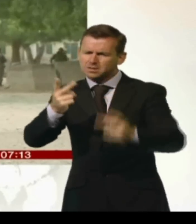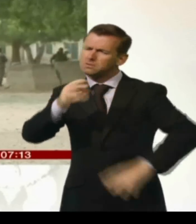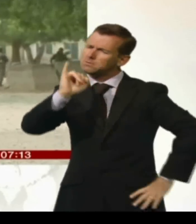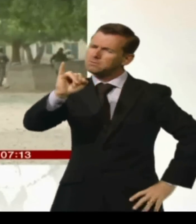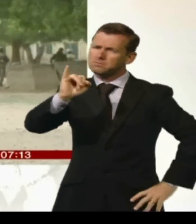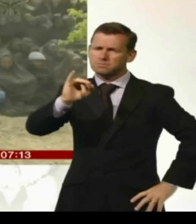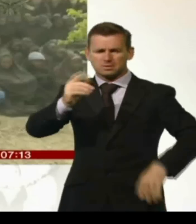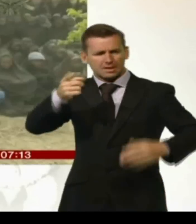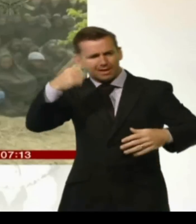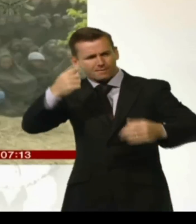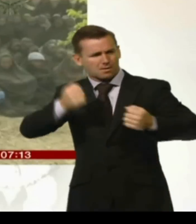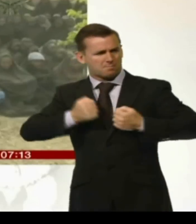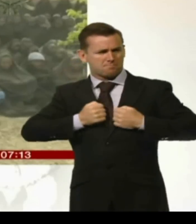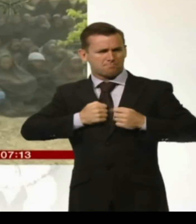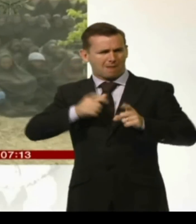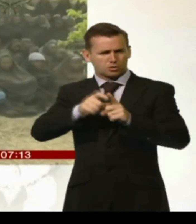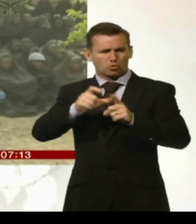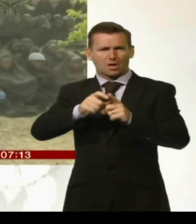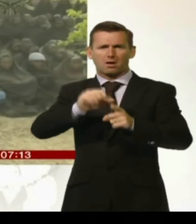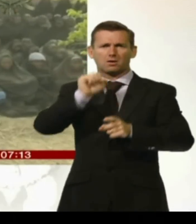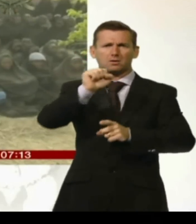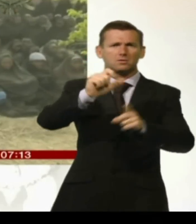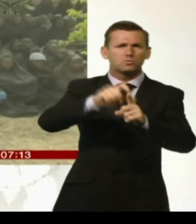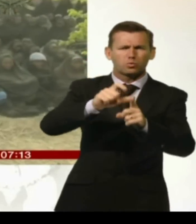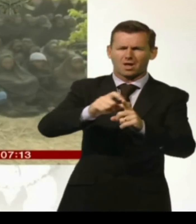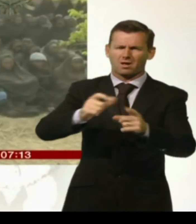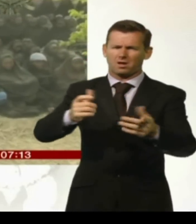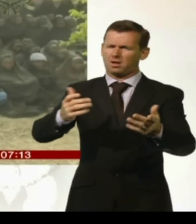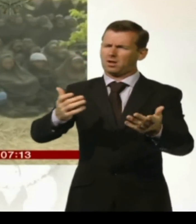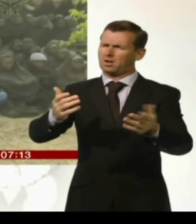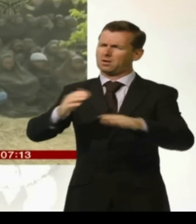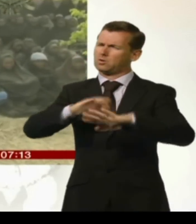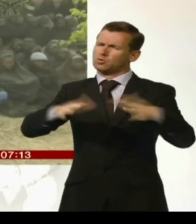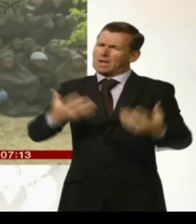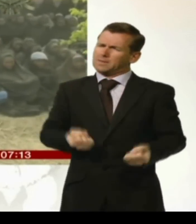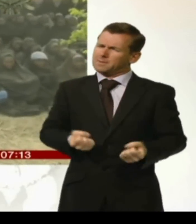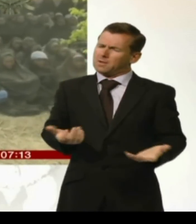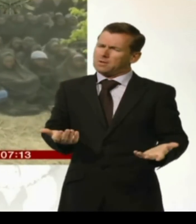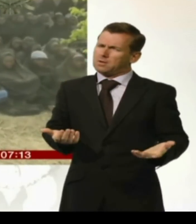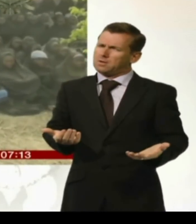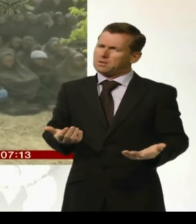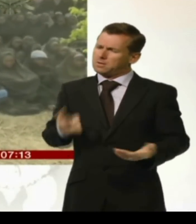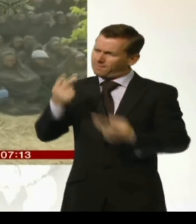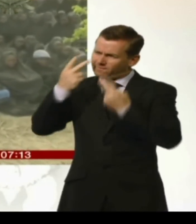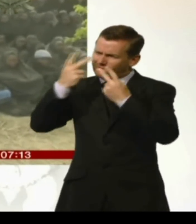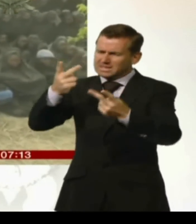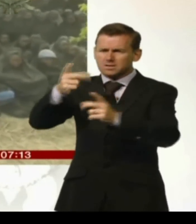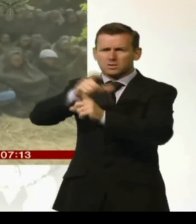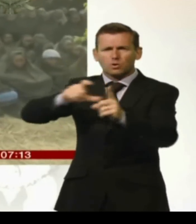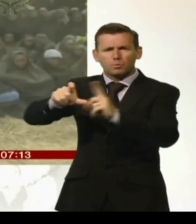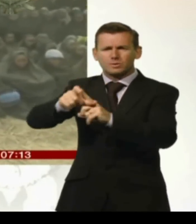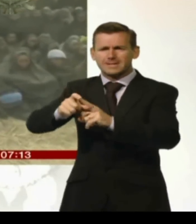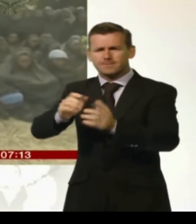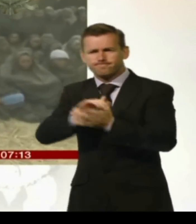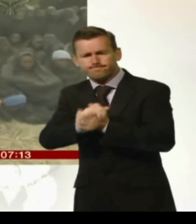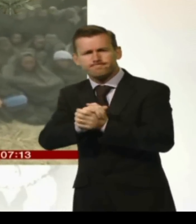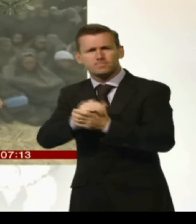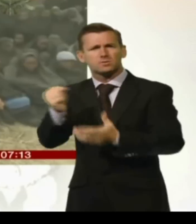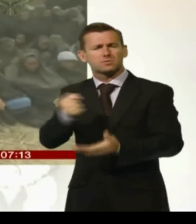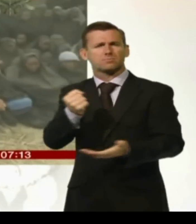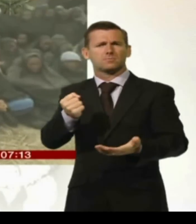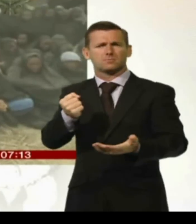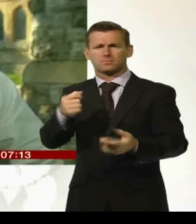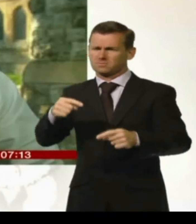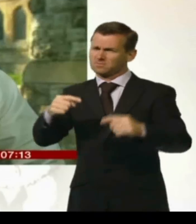his daughter or any community leader's daughter, that is totally unacceptable. Yes, people might say we've probably not fought this kind of war before.